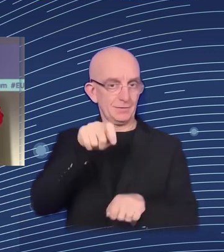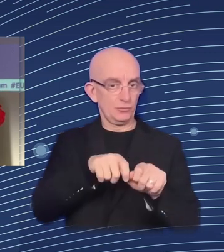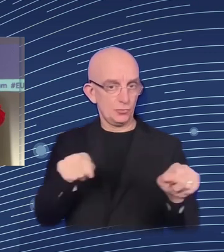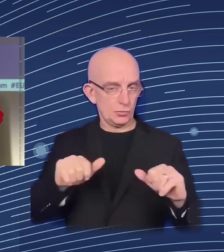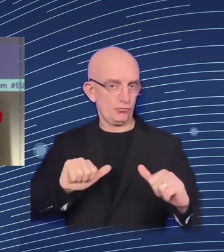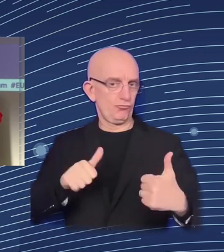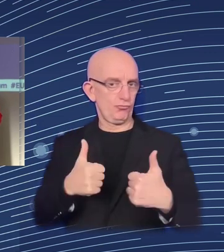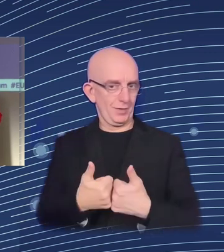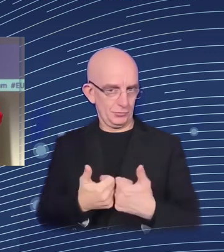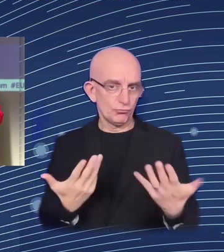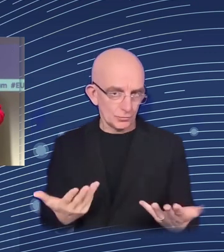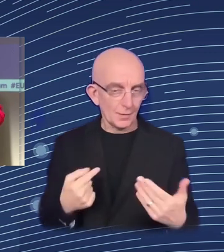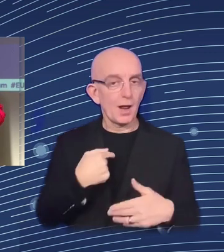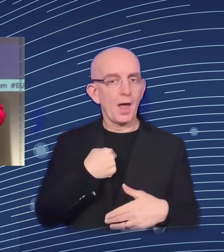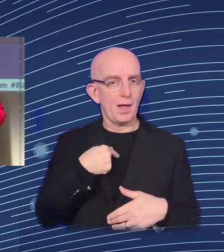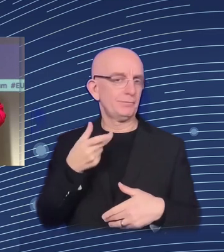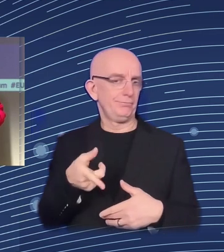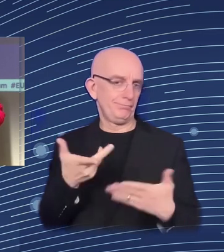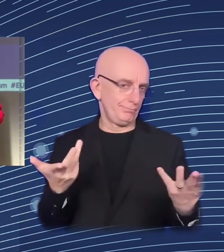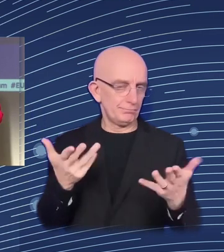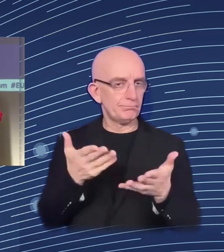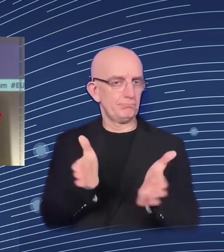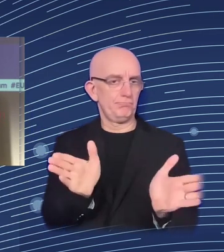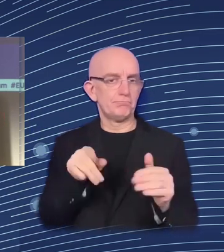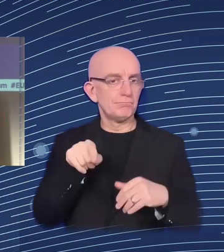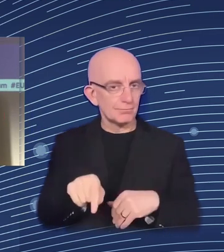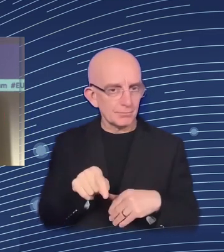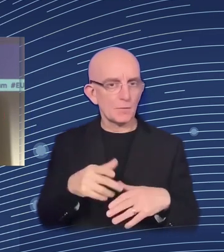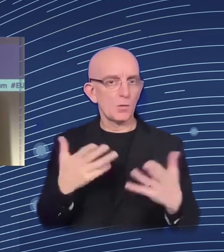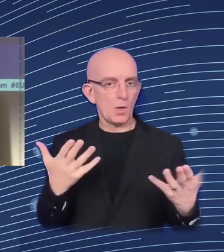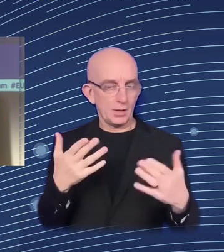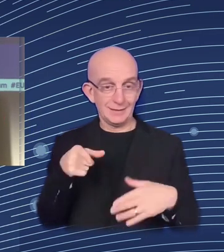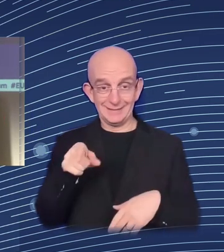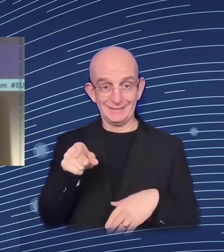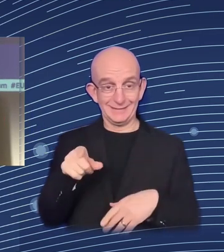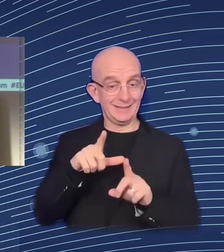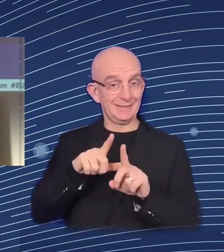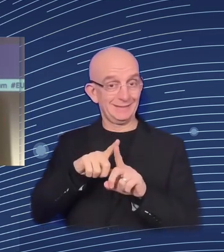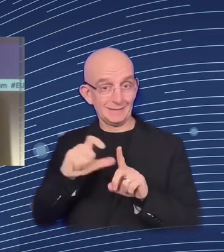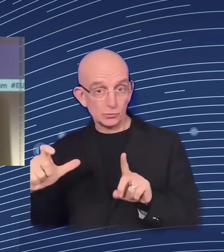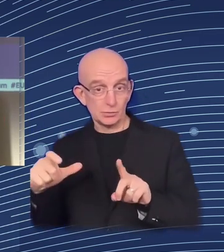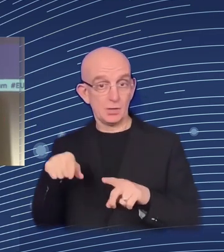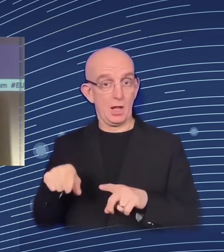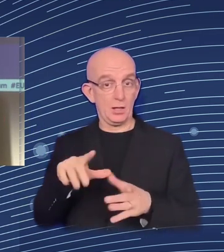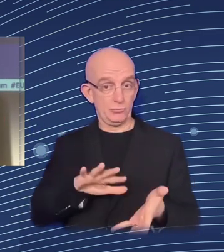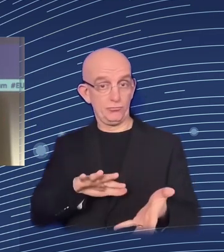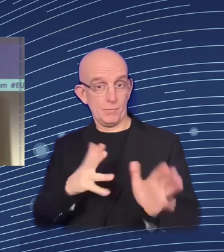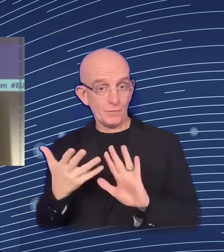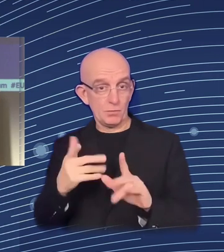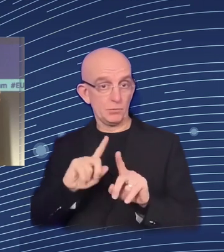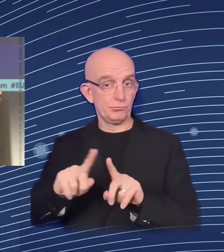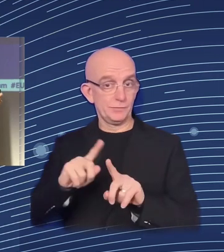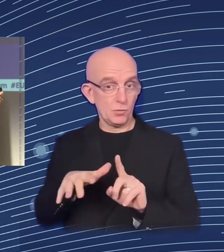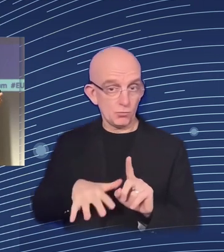challenging task in the measurement. And the idea is that, basically, we need to